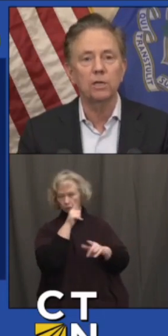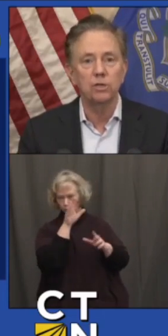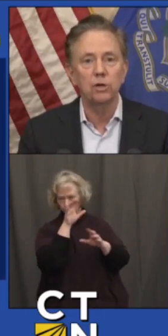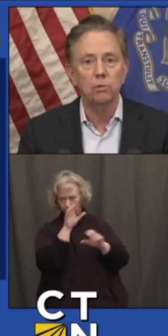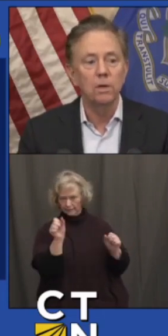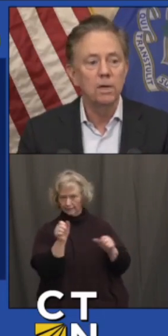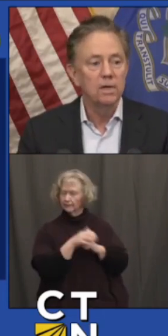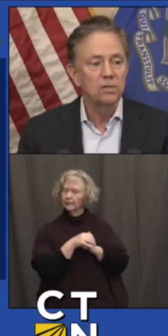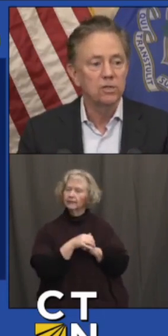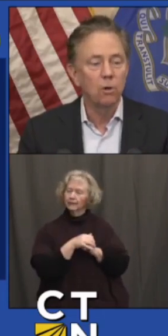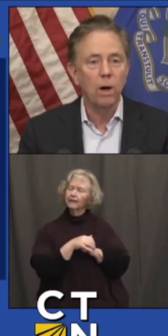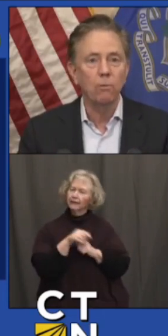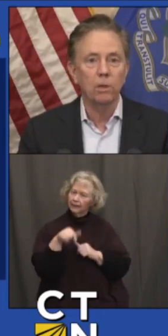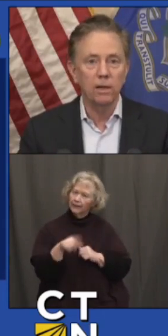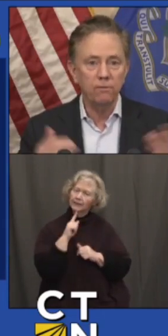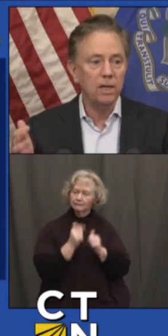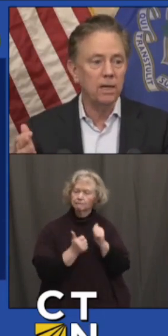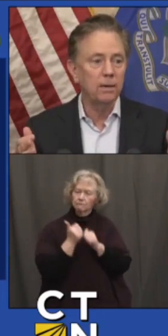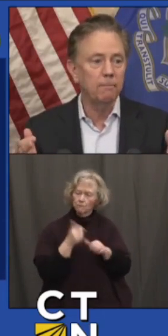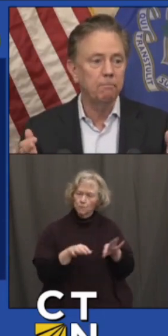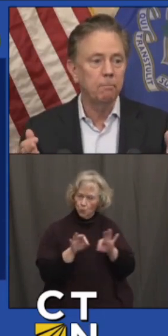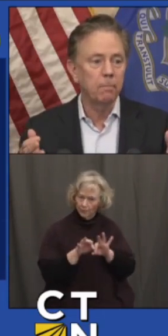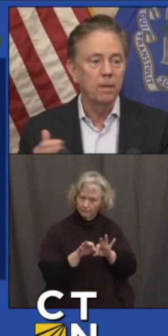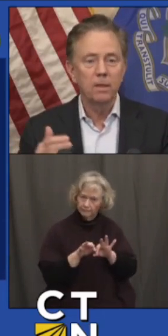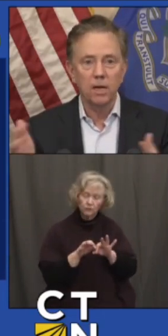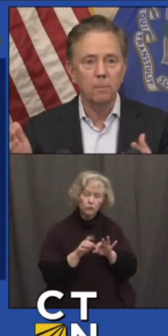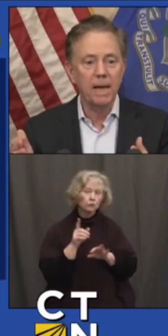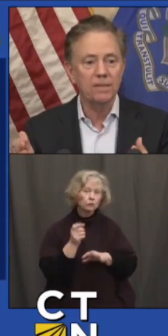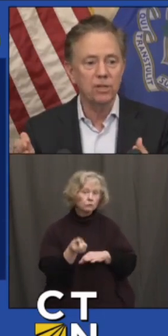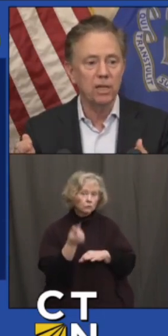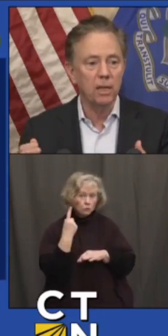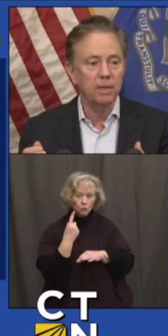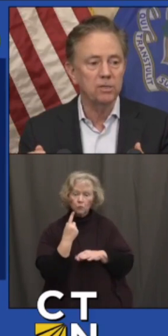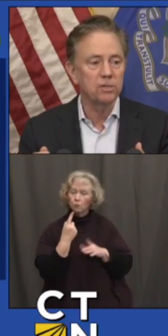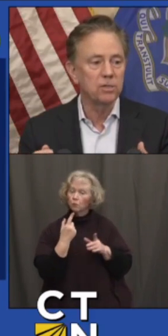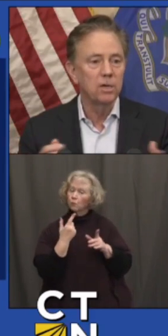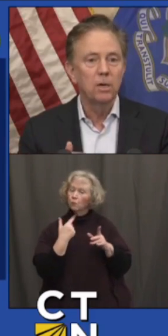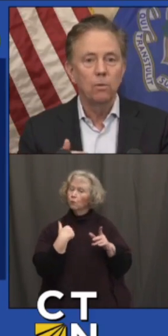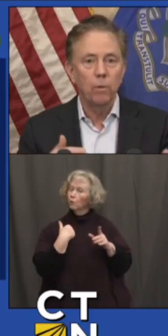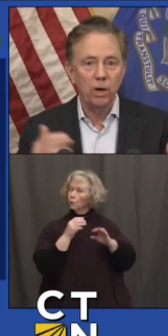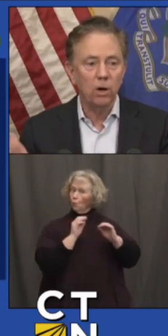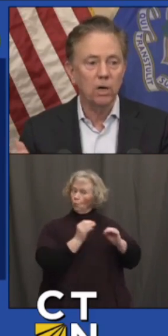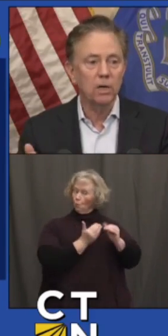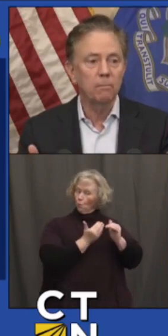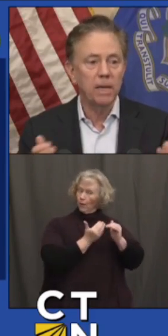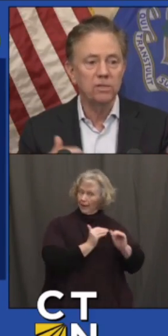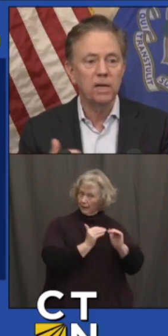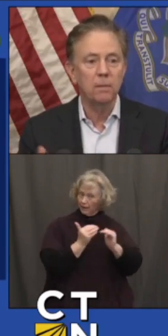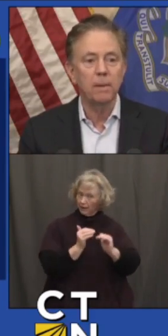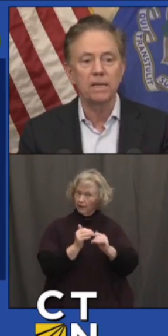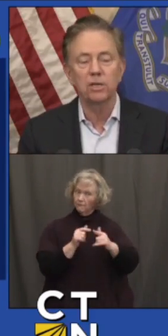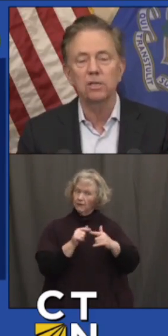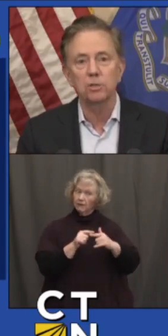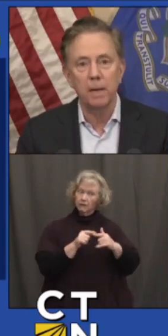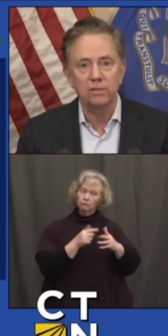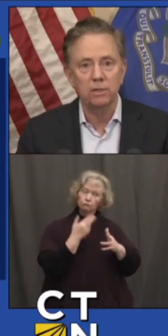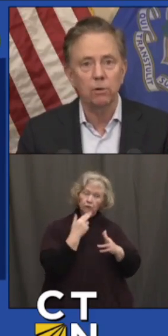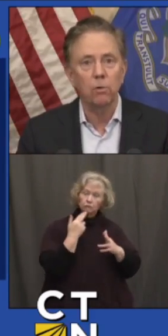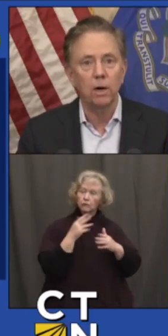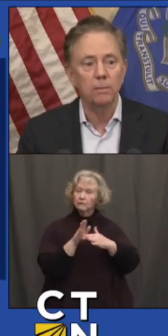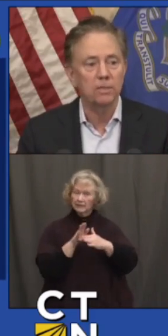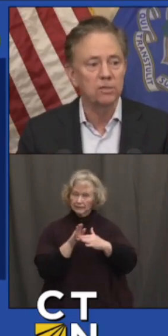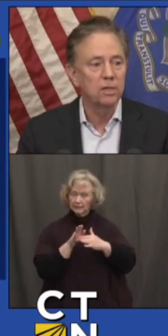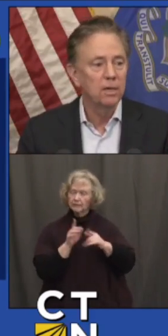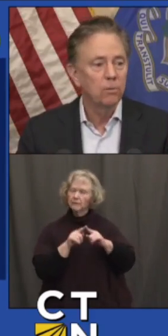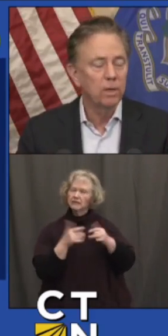thing you can do. So while we're lifting the capacity limits, we are going to maintain the mask and the spacing